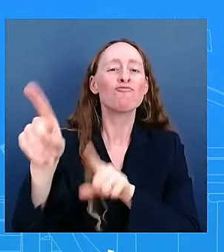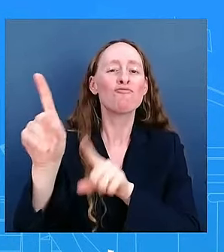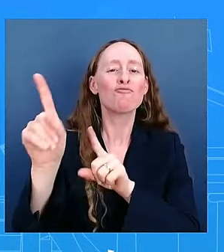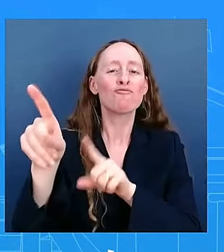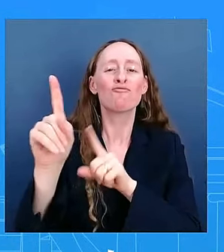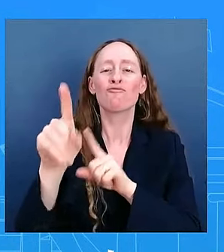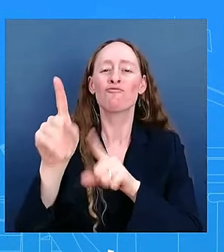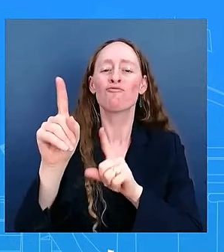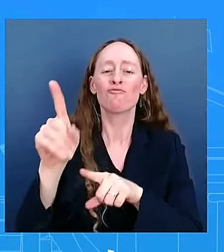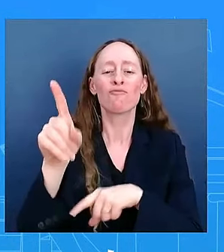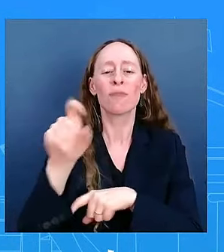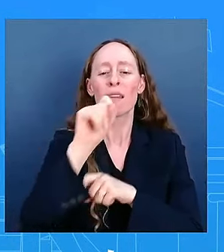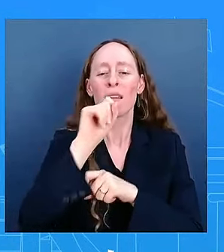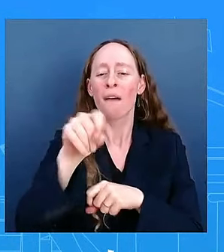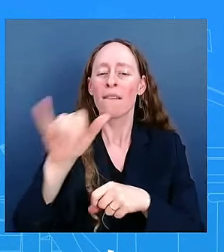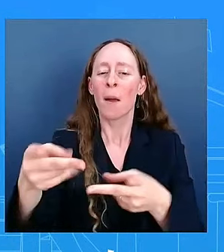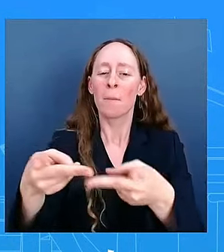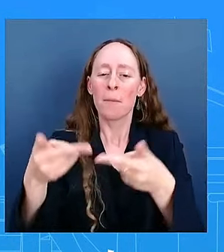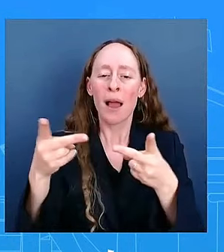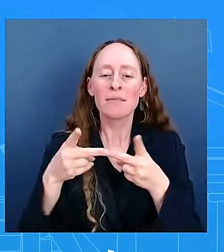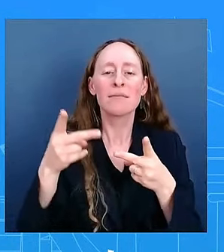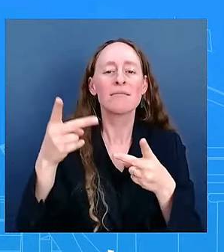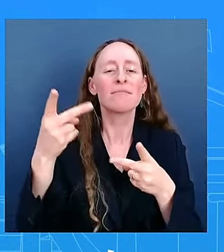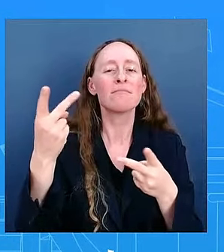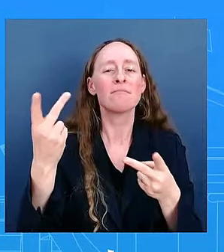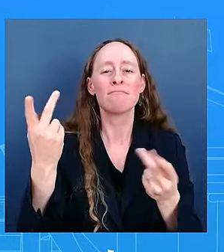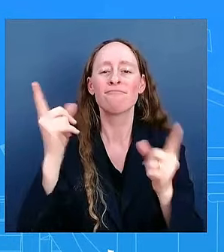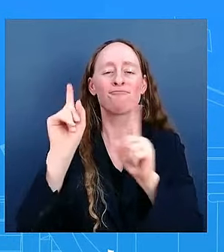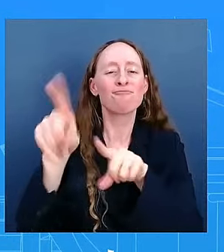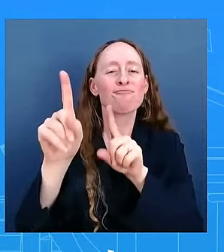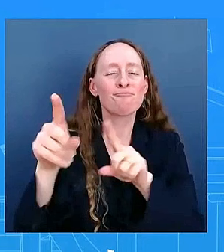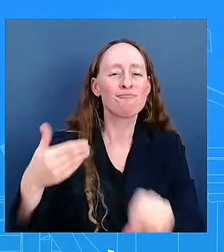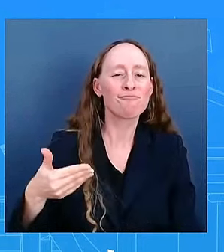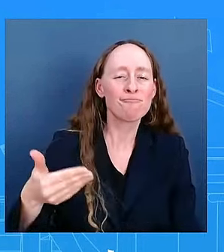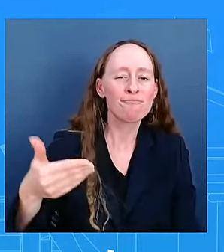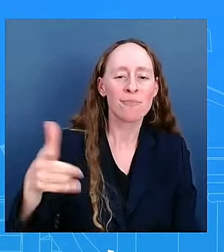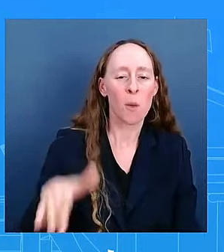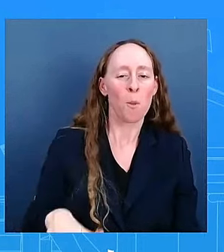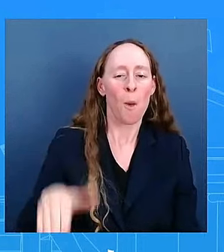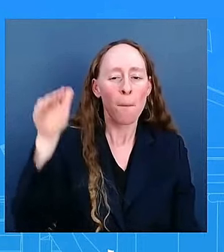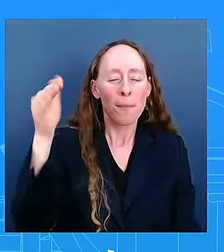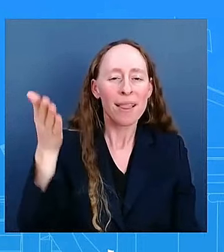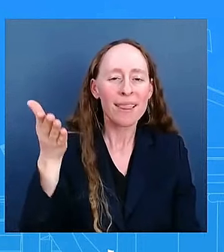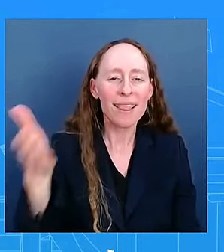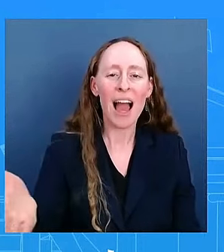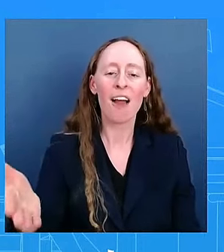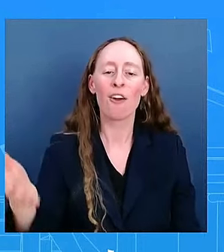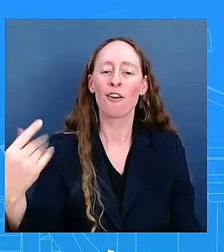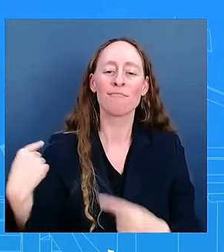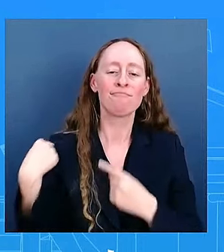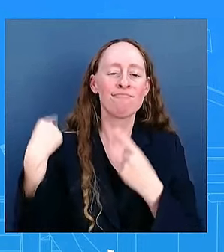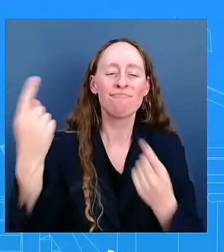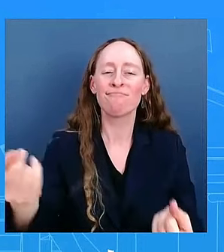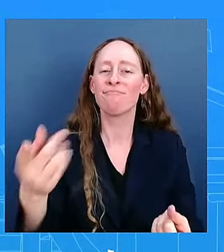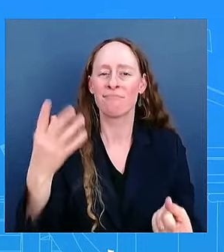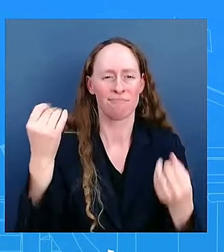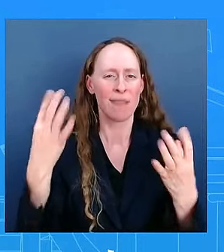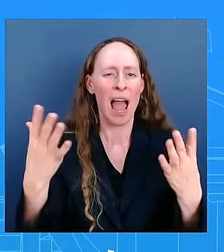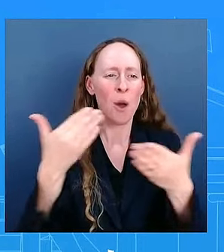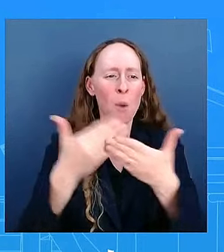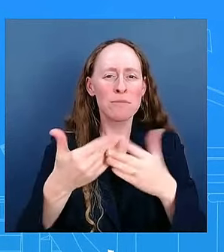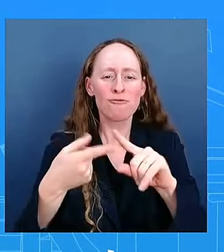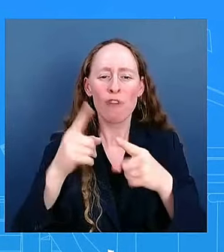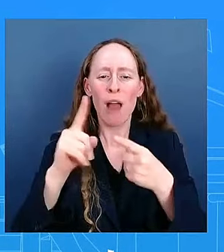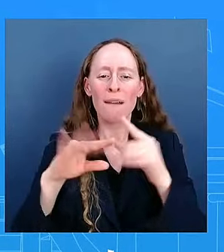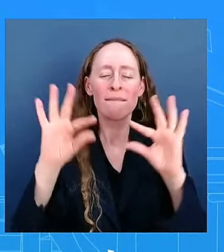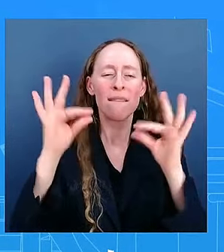of time in his youth growing up and still have close friends and family there but also uh